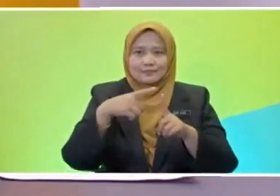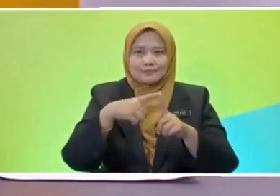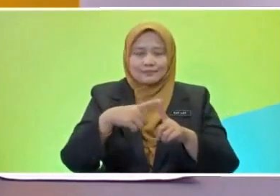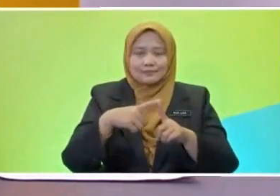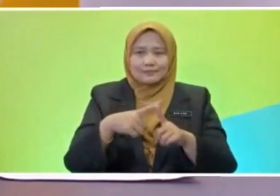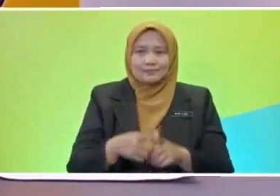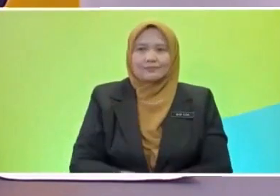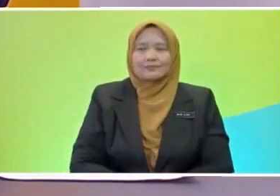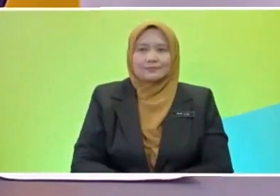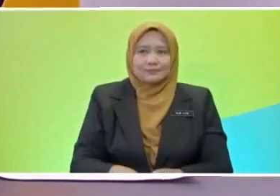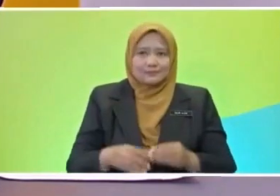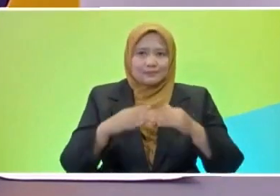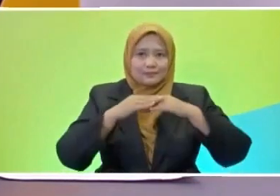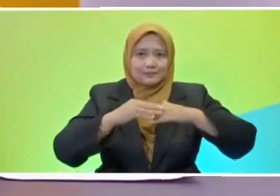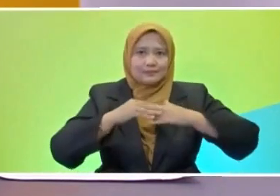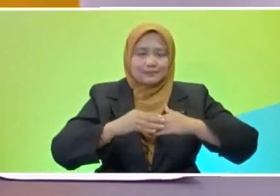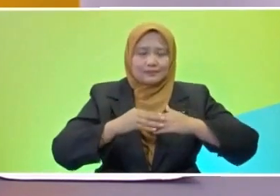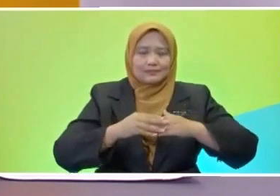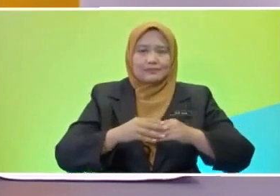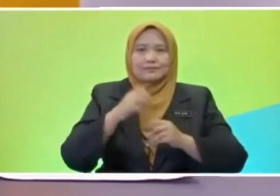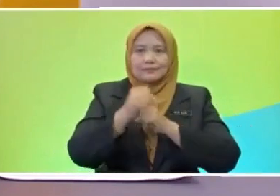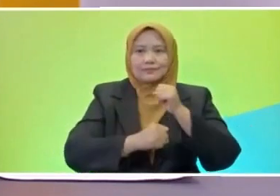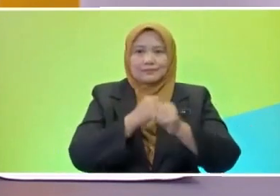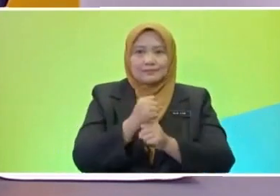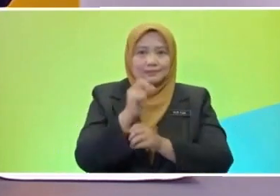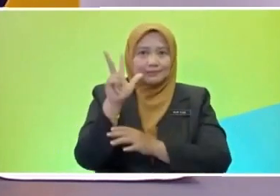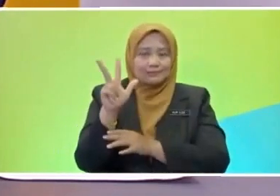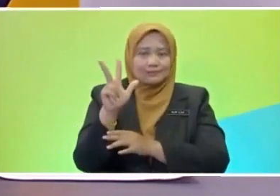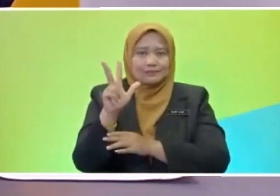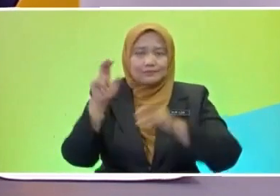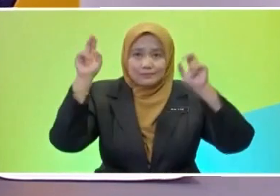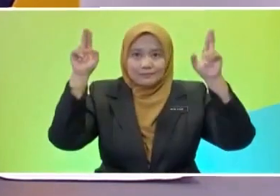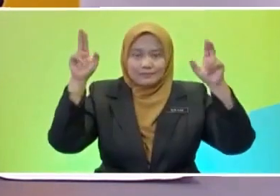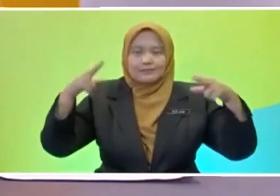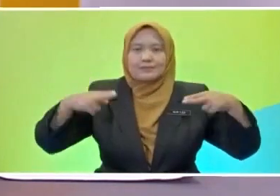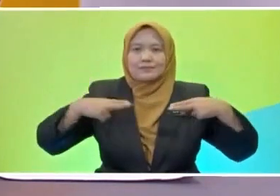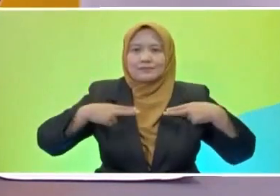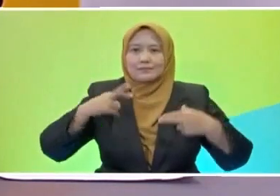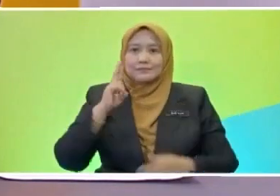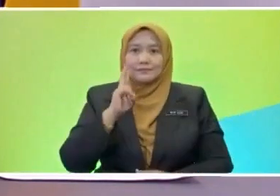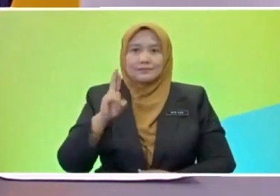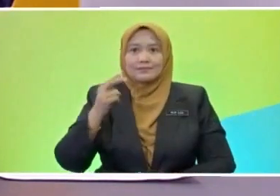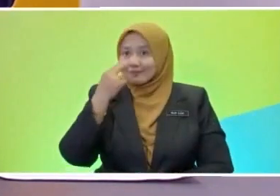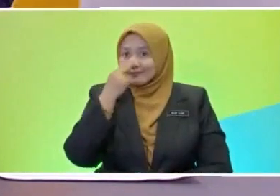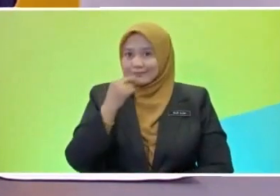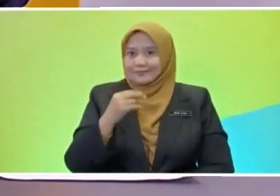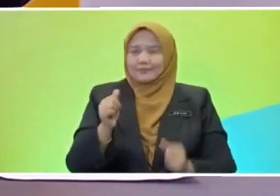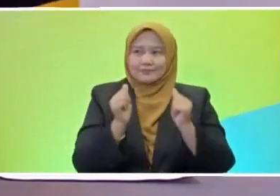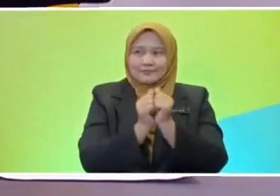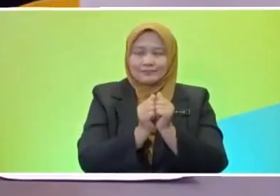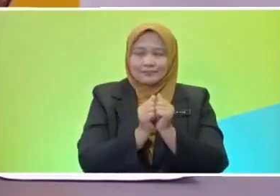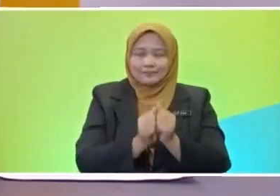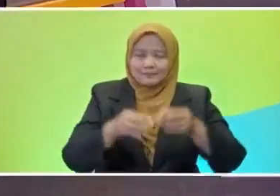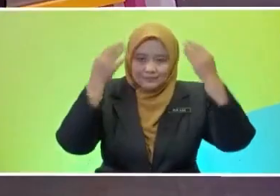today we are learning Bahasa Inggeris Tahun 3 on the topic of holidays are fun. And I'm here with teacher